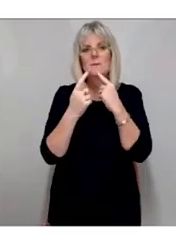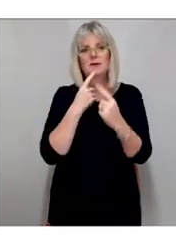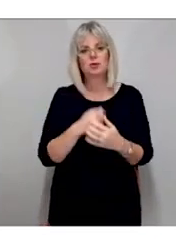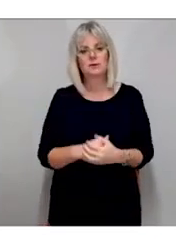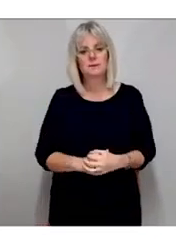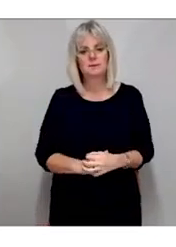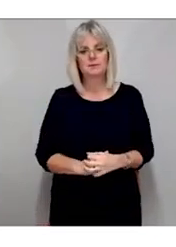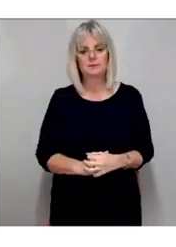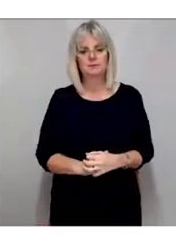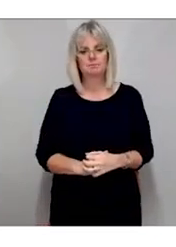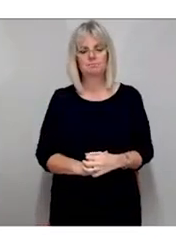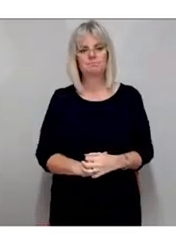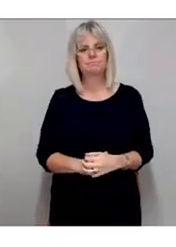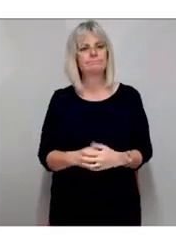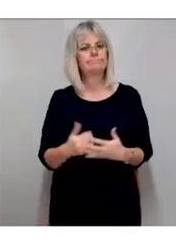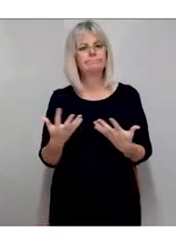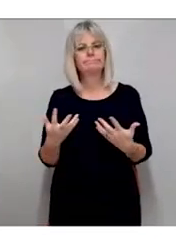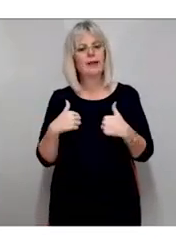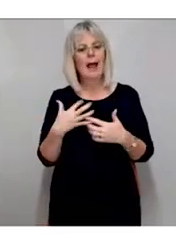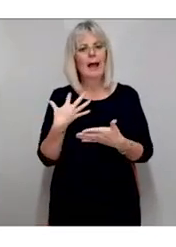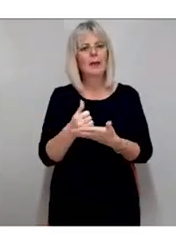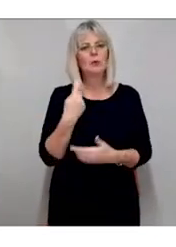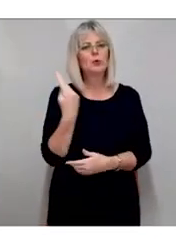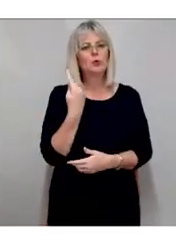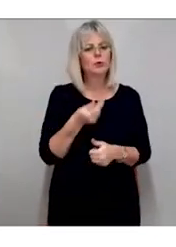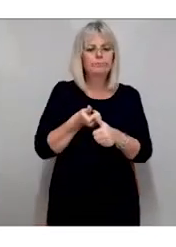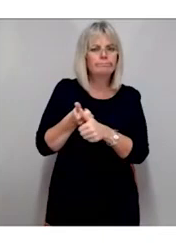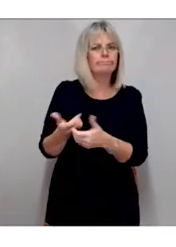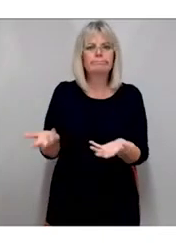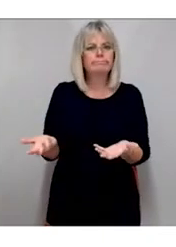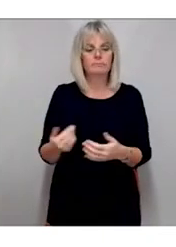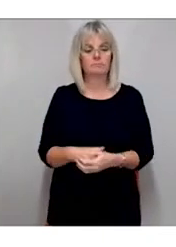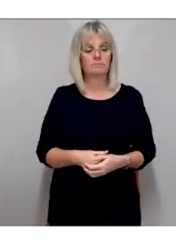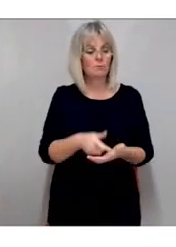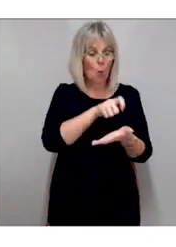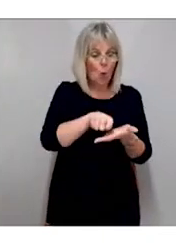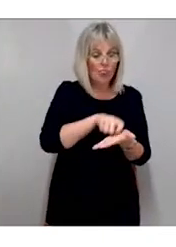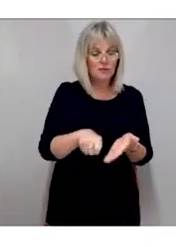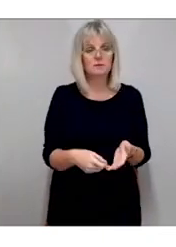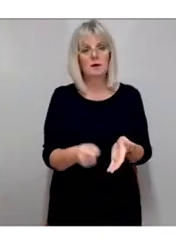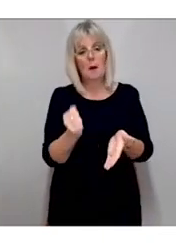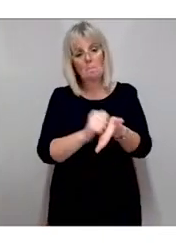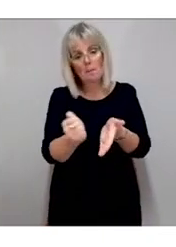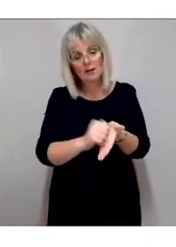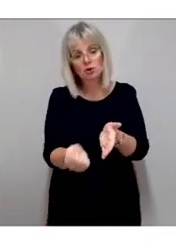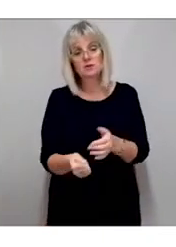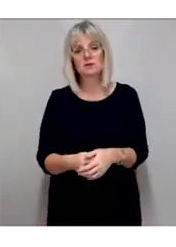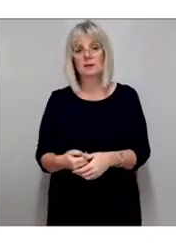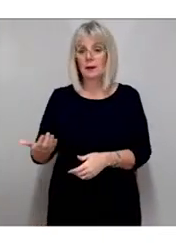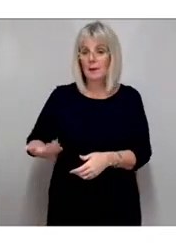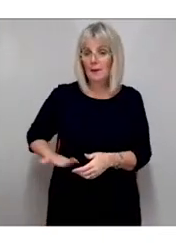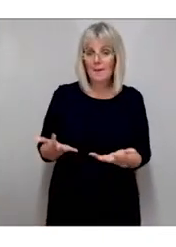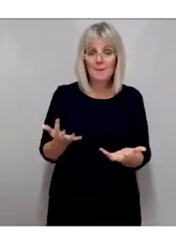Who do we help? Well, we help authors, publishers, businesses and public sector bodies